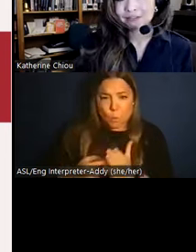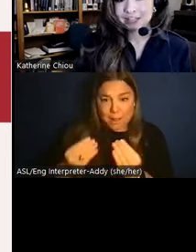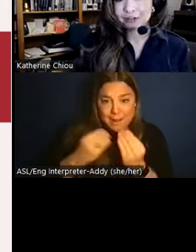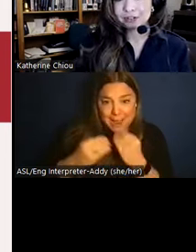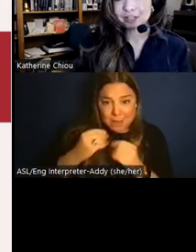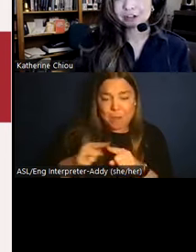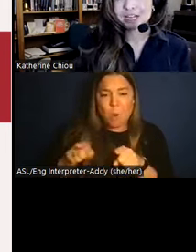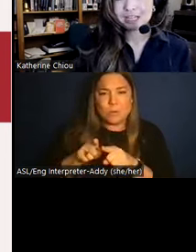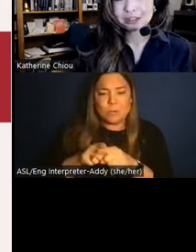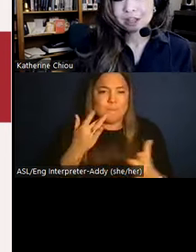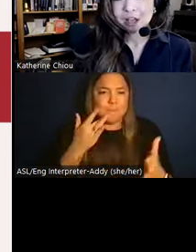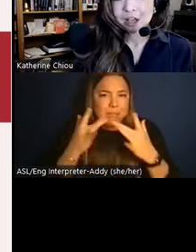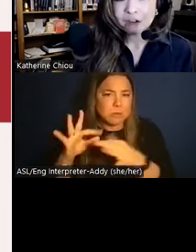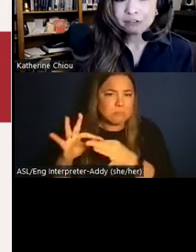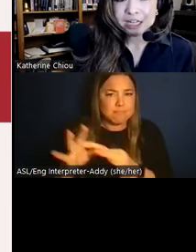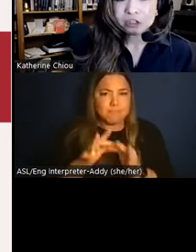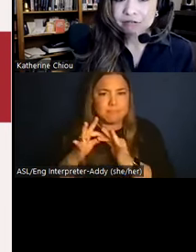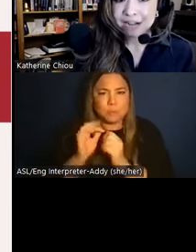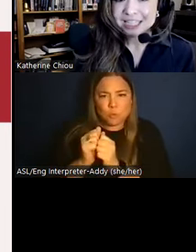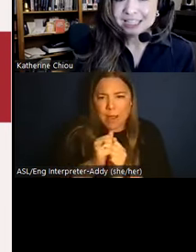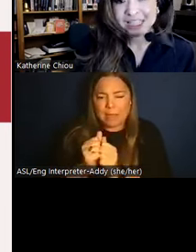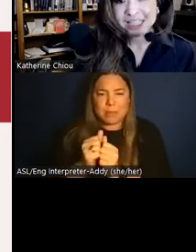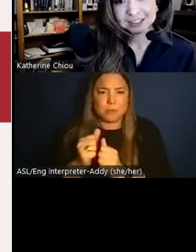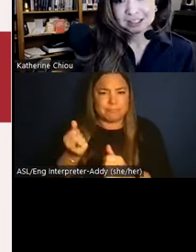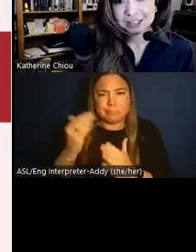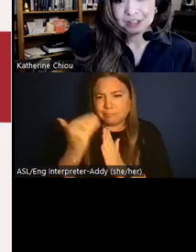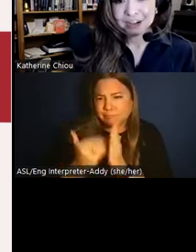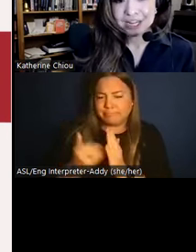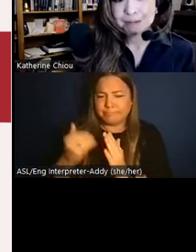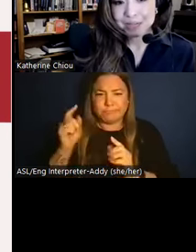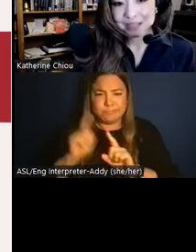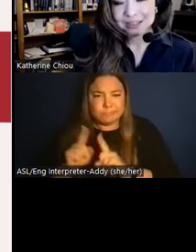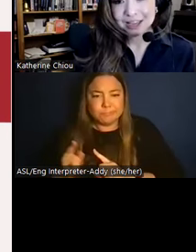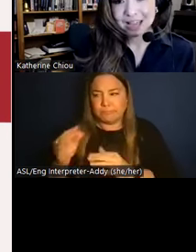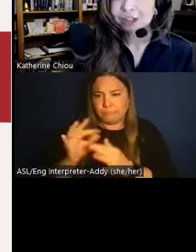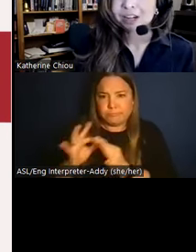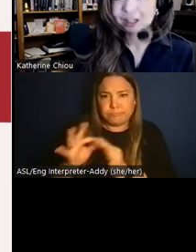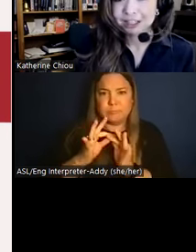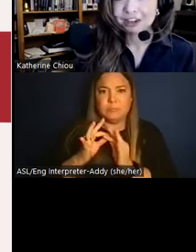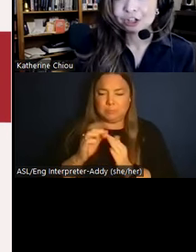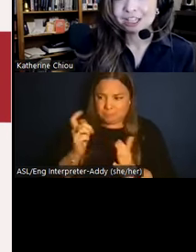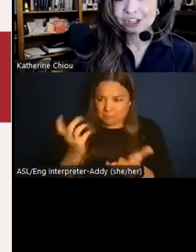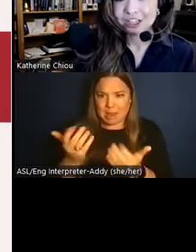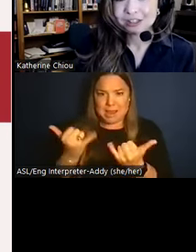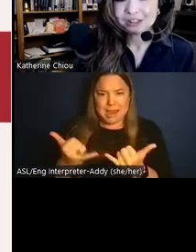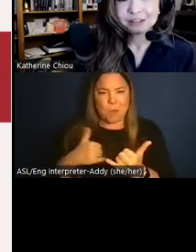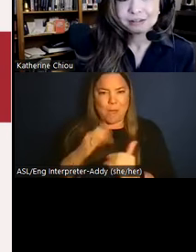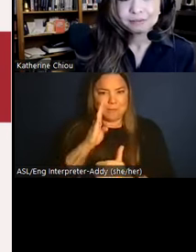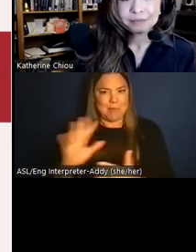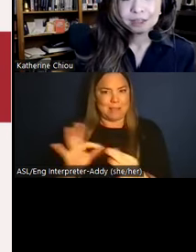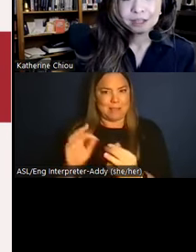combined flavors and ingredients, offering a direct link to their everyday meals and their culinary traditions.